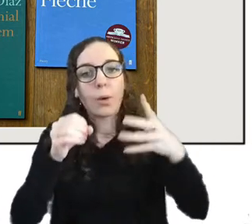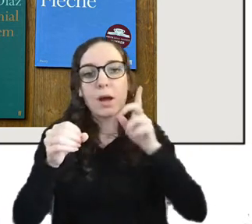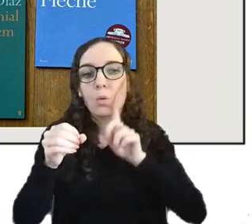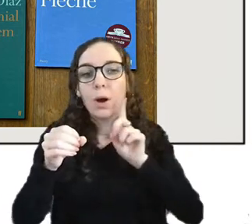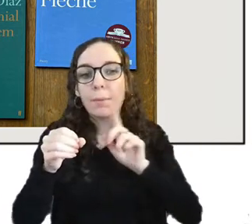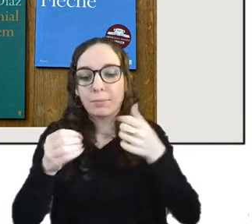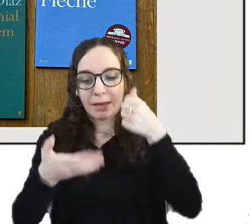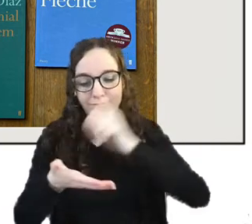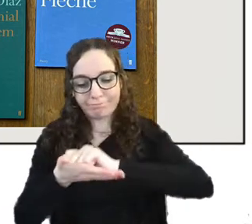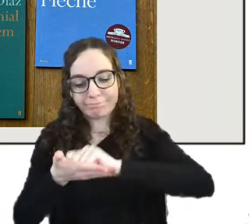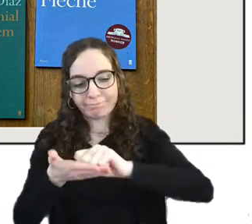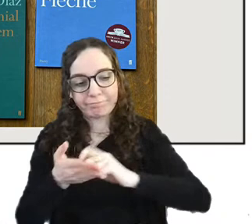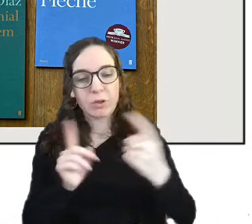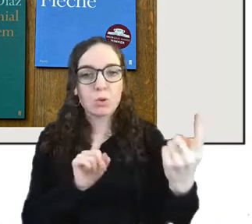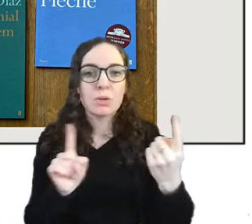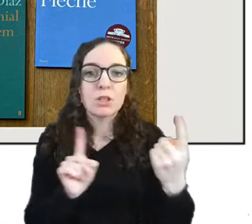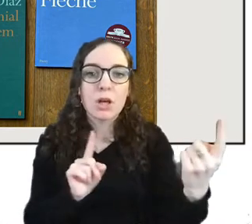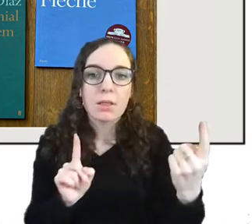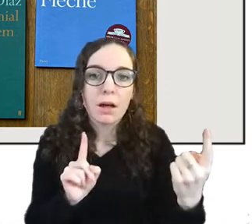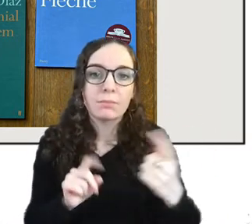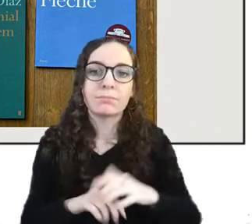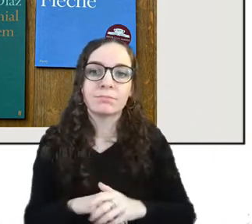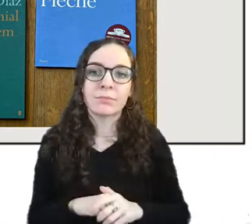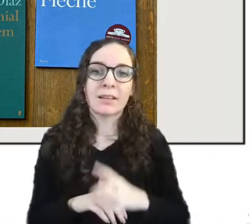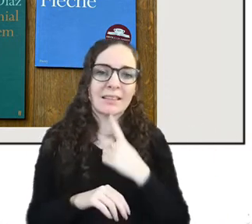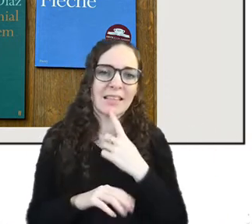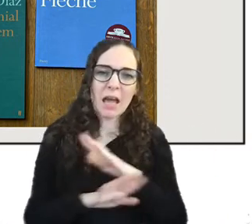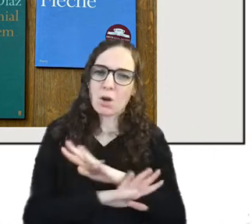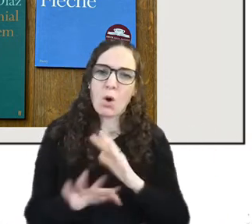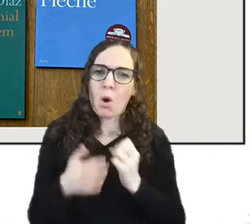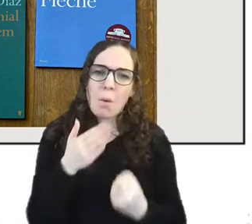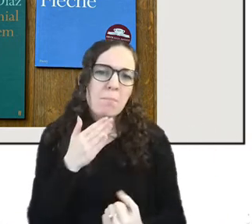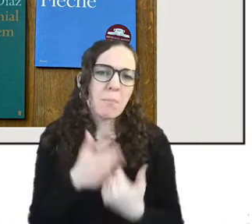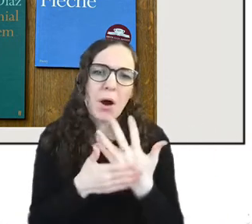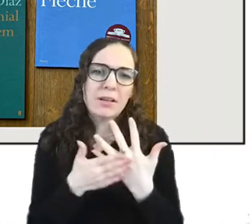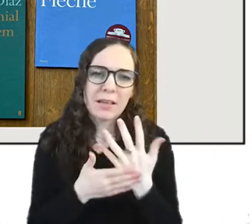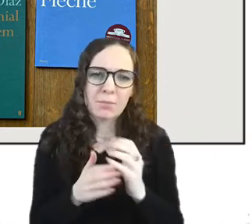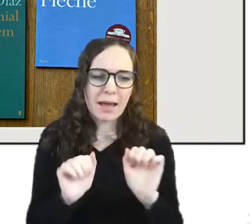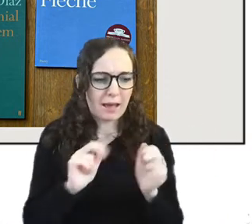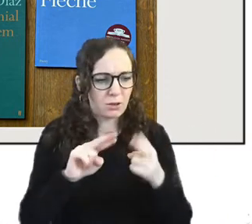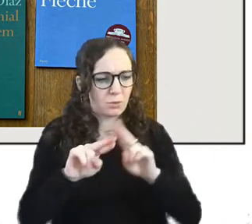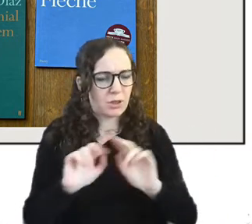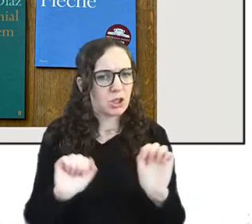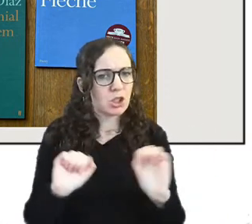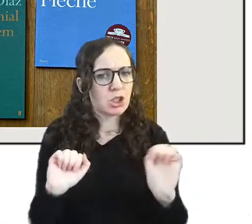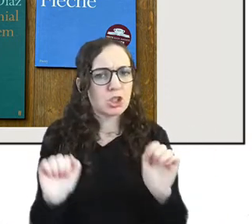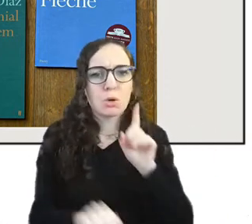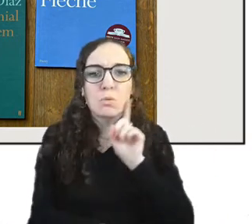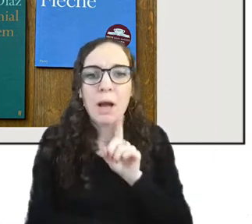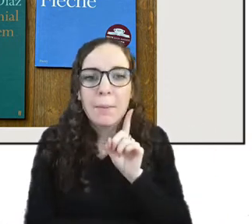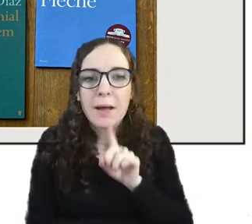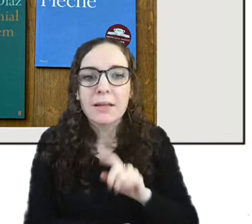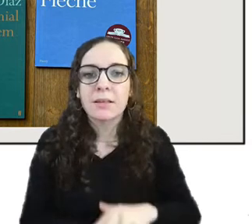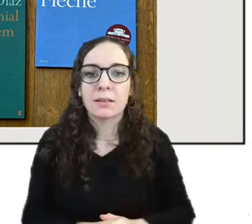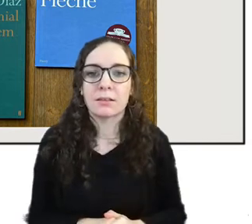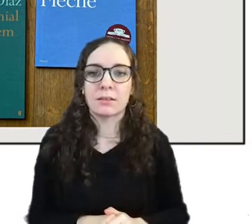no modernism without lesbians letters from tove my autobiography of carson mccullers the